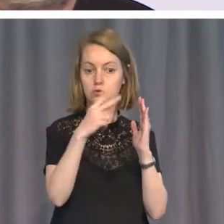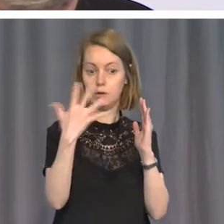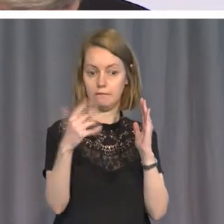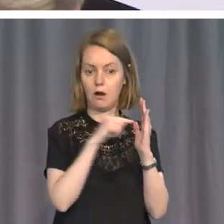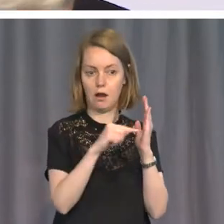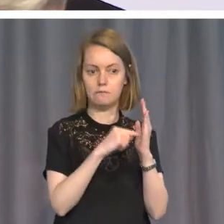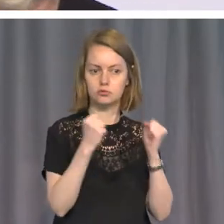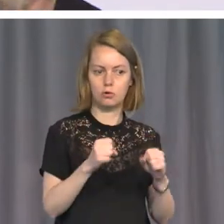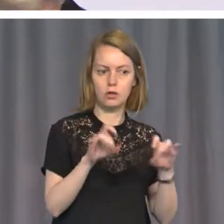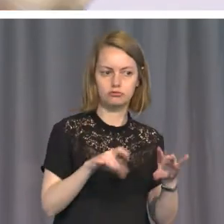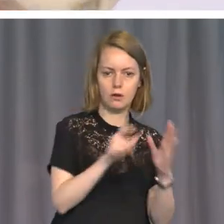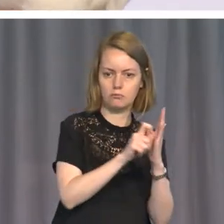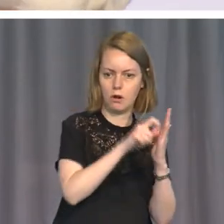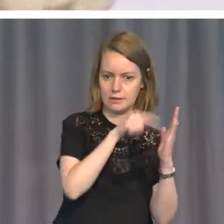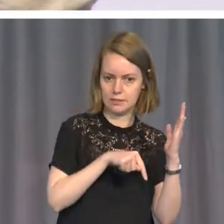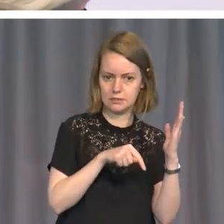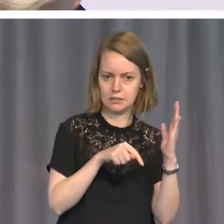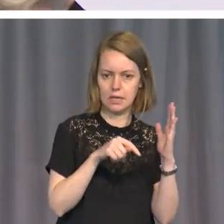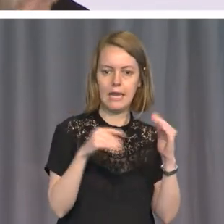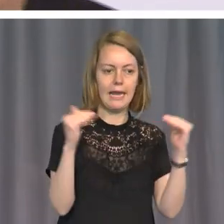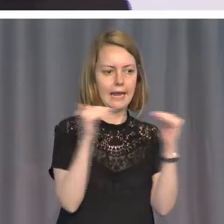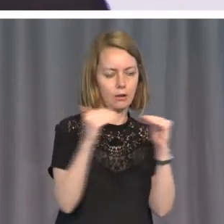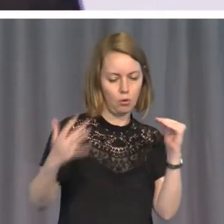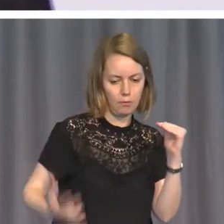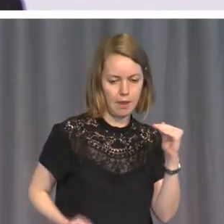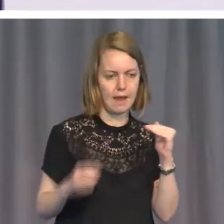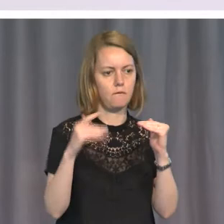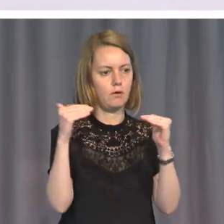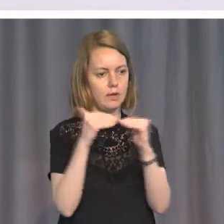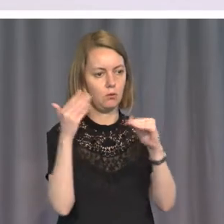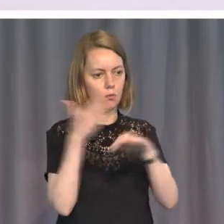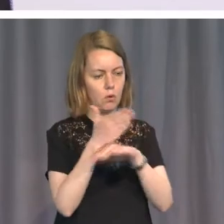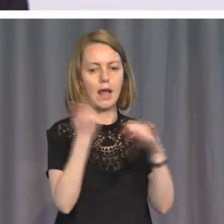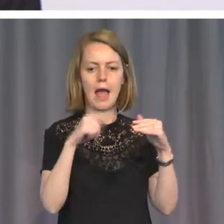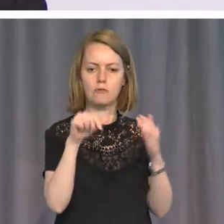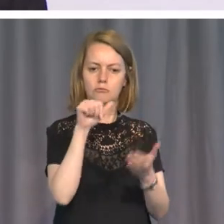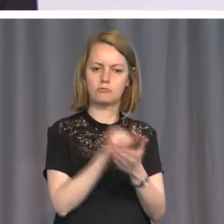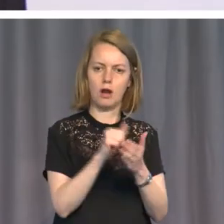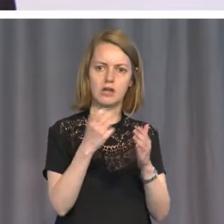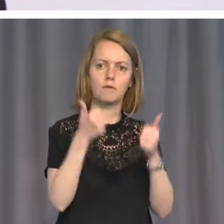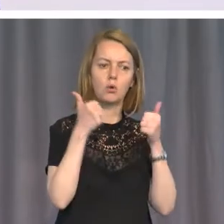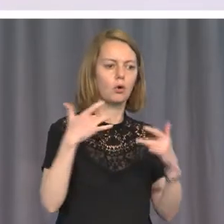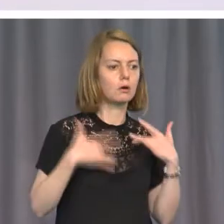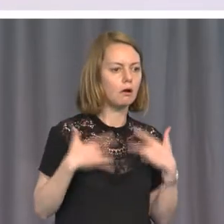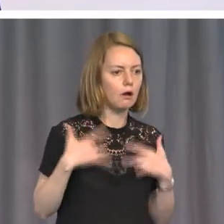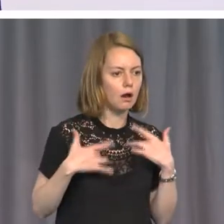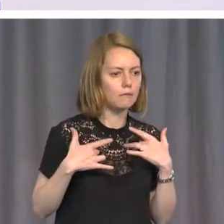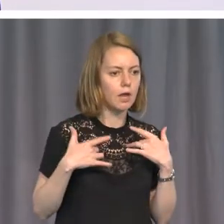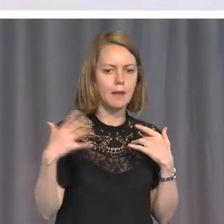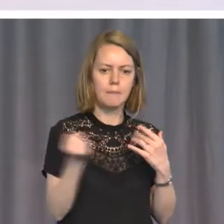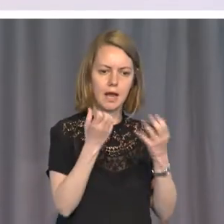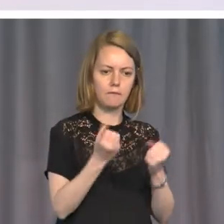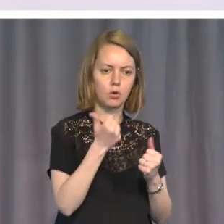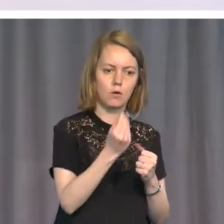an Australian inspiration, the right to an adequate standard of living, including food, clothing,